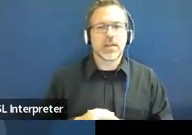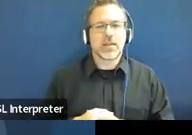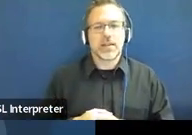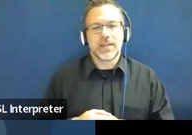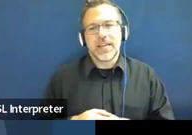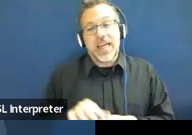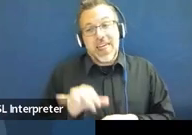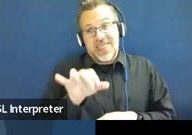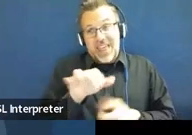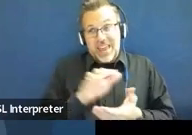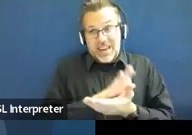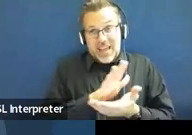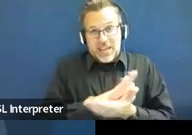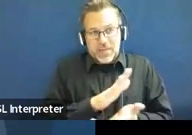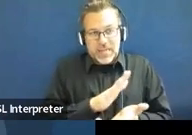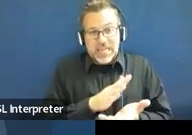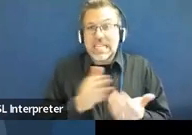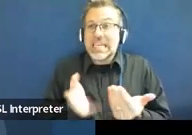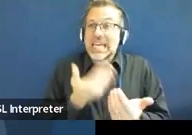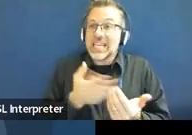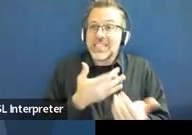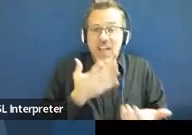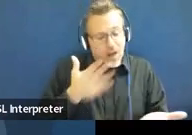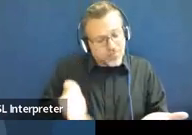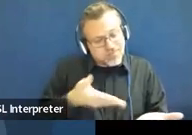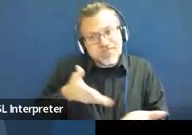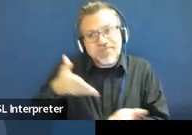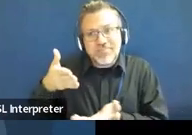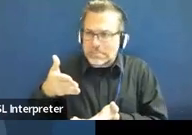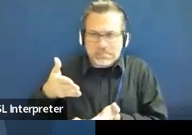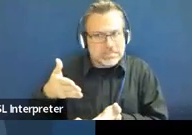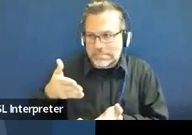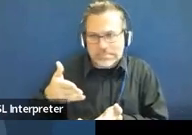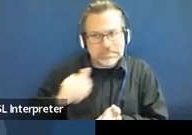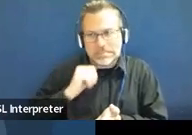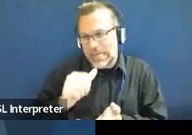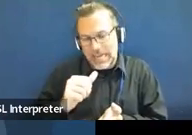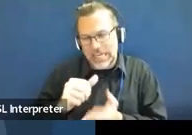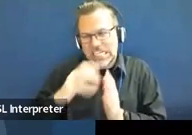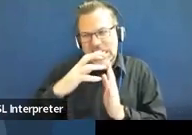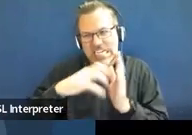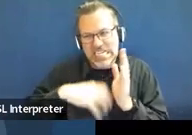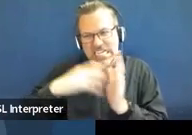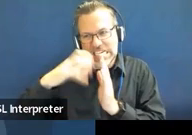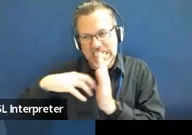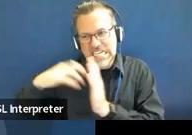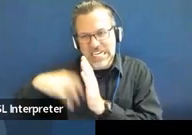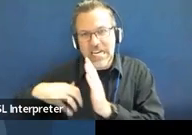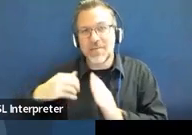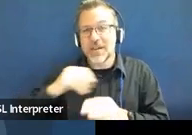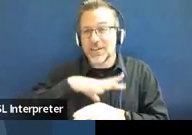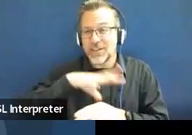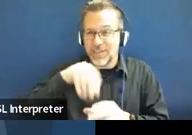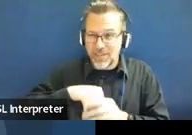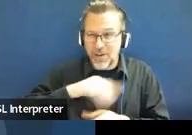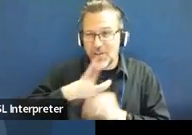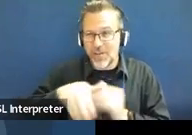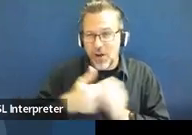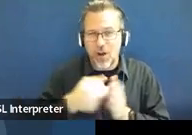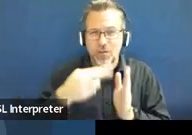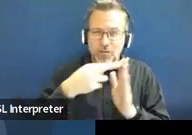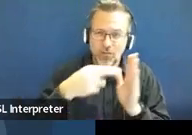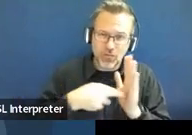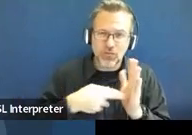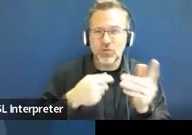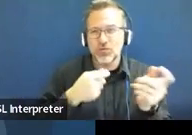document to access. But it does contain all of the regulations from IDEA, as well as MUSER, so this just really helps you